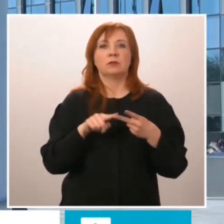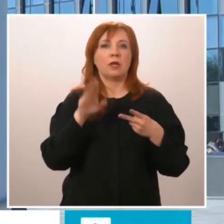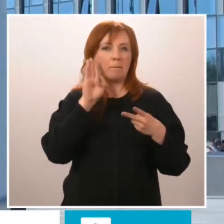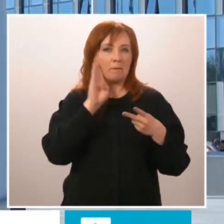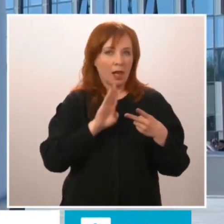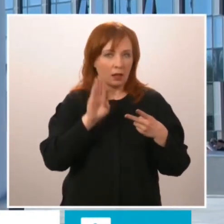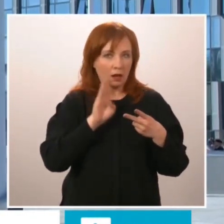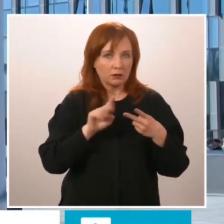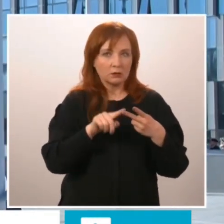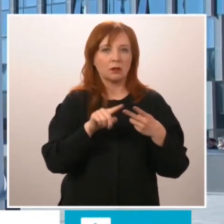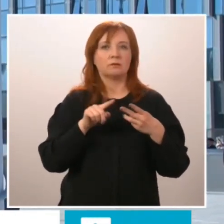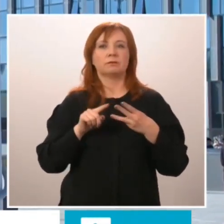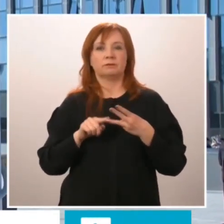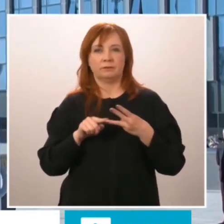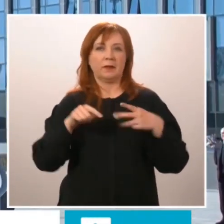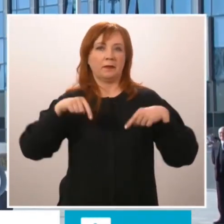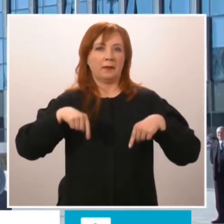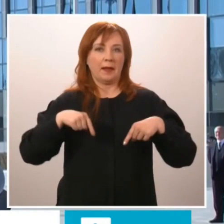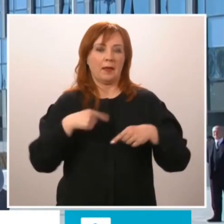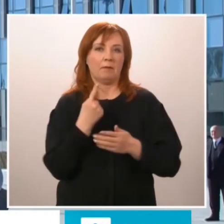ACT in Norfolk, Virginia.